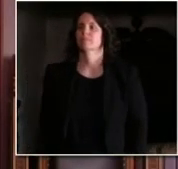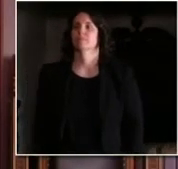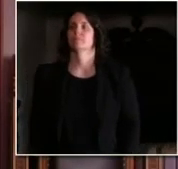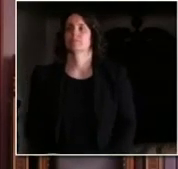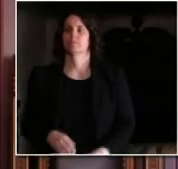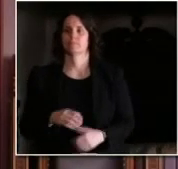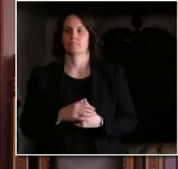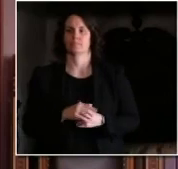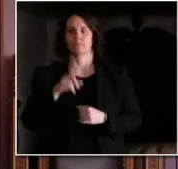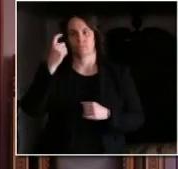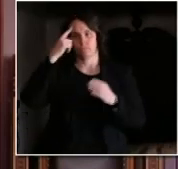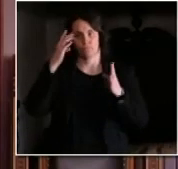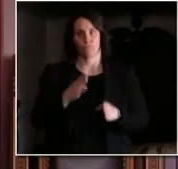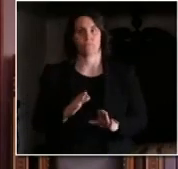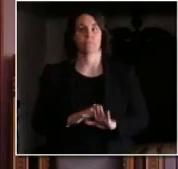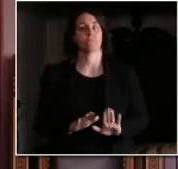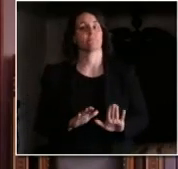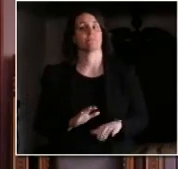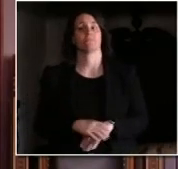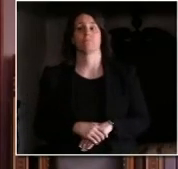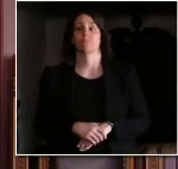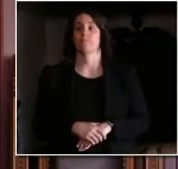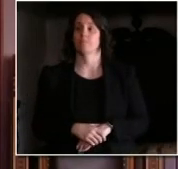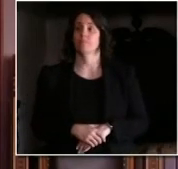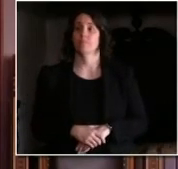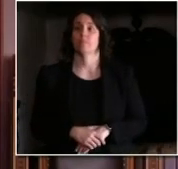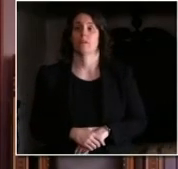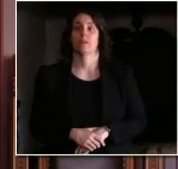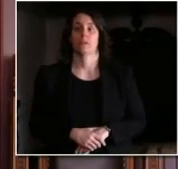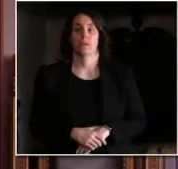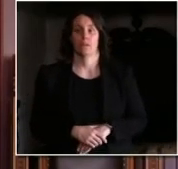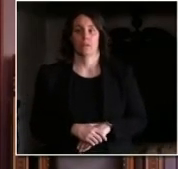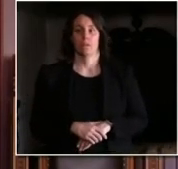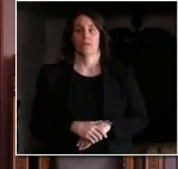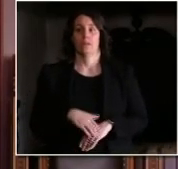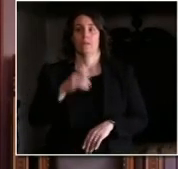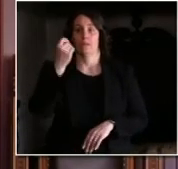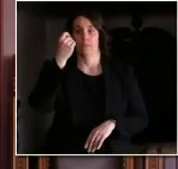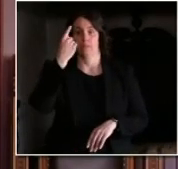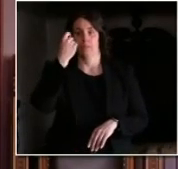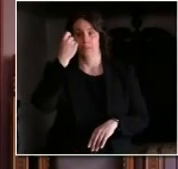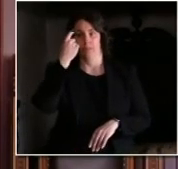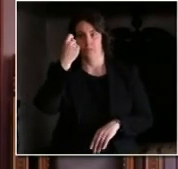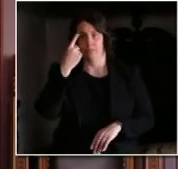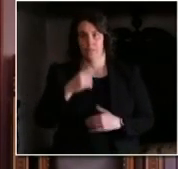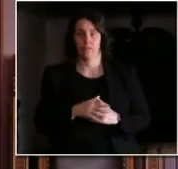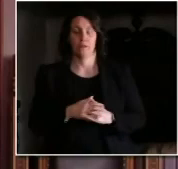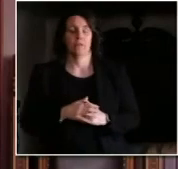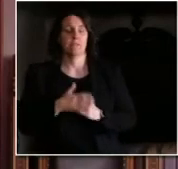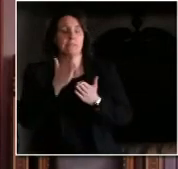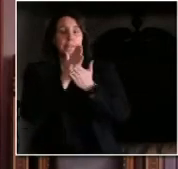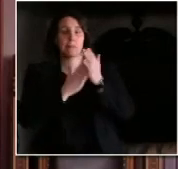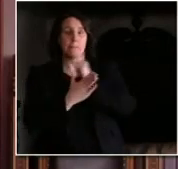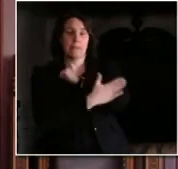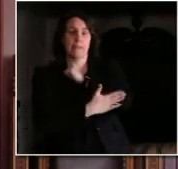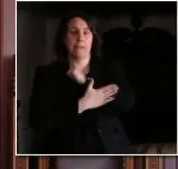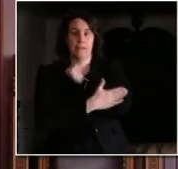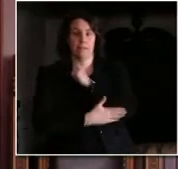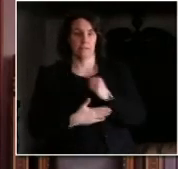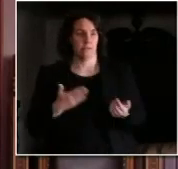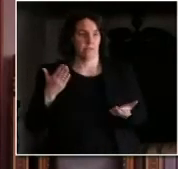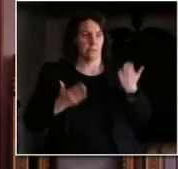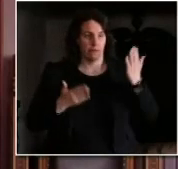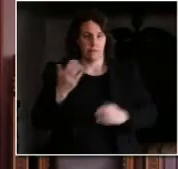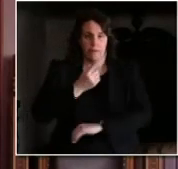folks that are in their towns or their counties there are very few that have none identified but